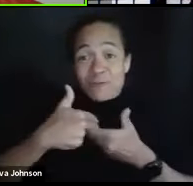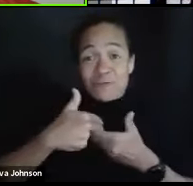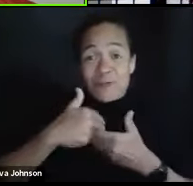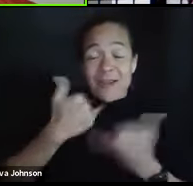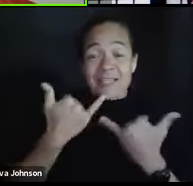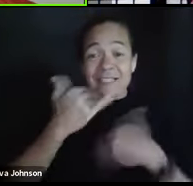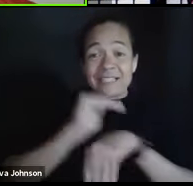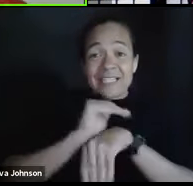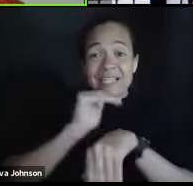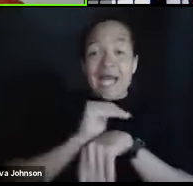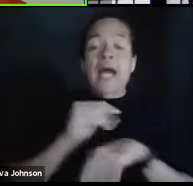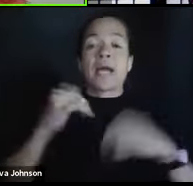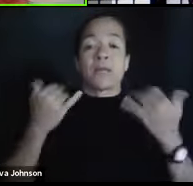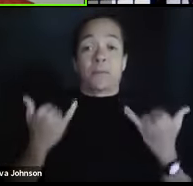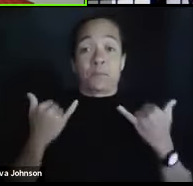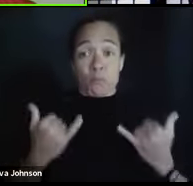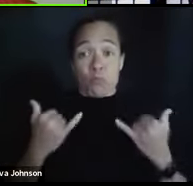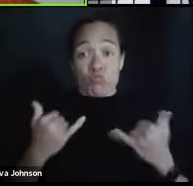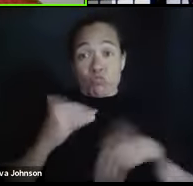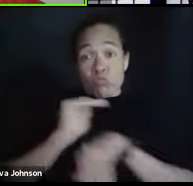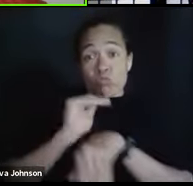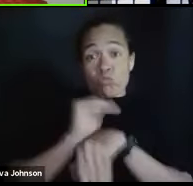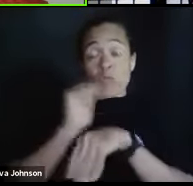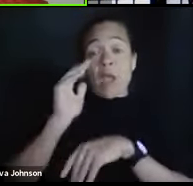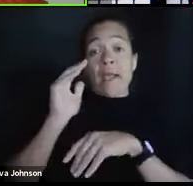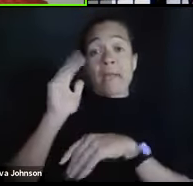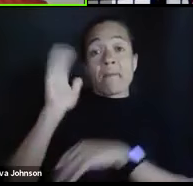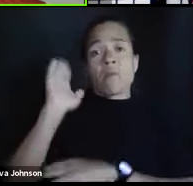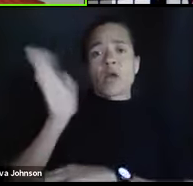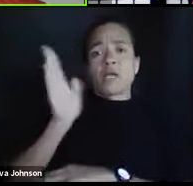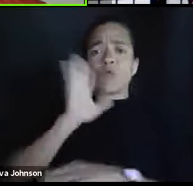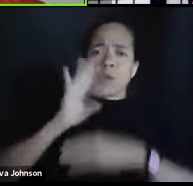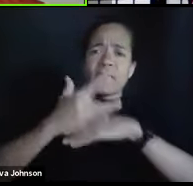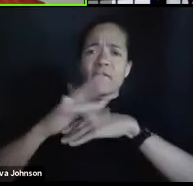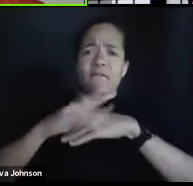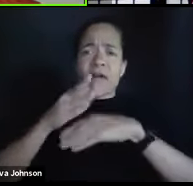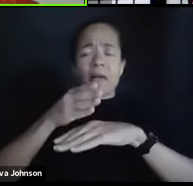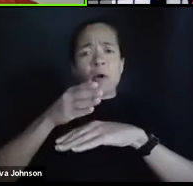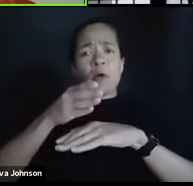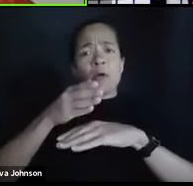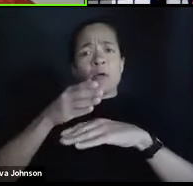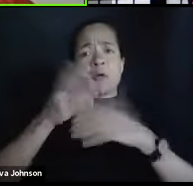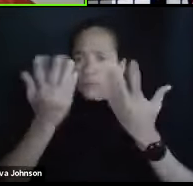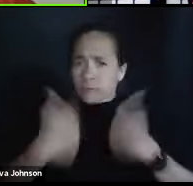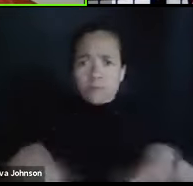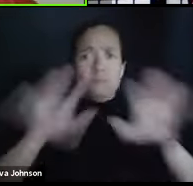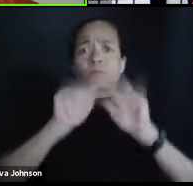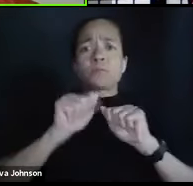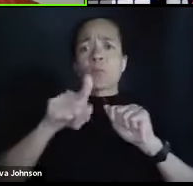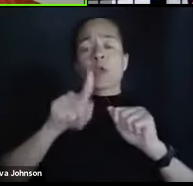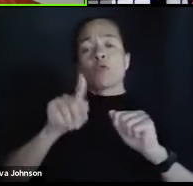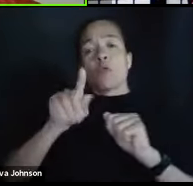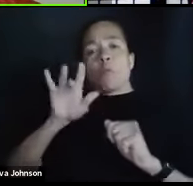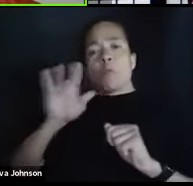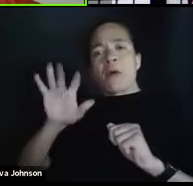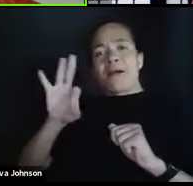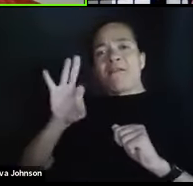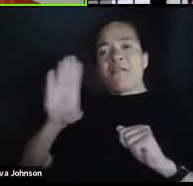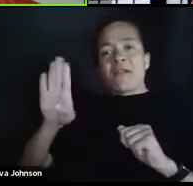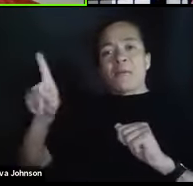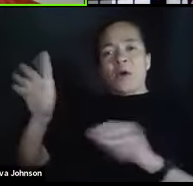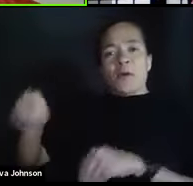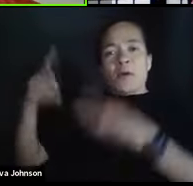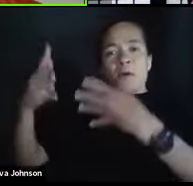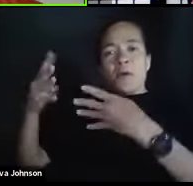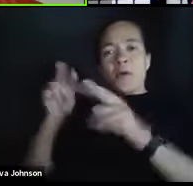will be available after it is over via Facebook, so if you ever want to refer back to it or to get some more of those great tips